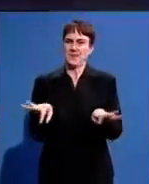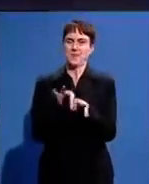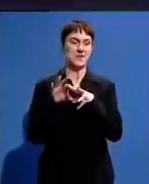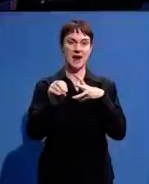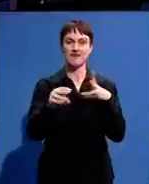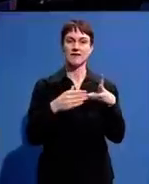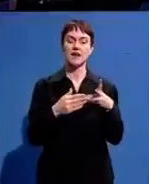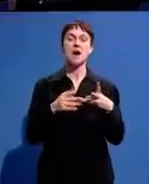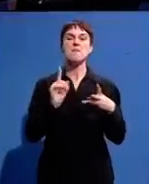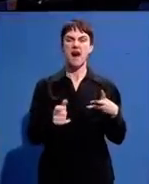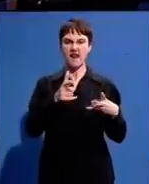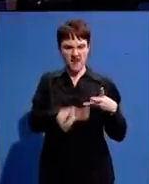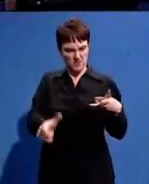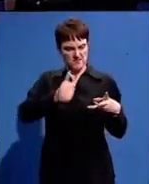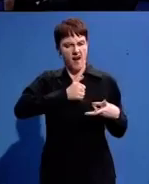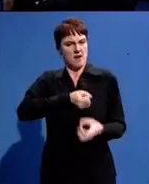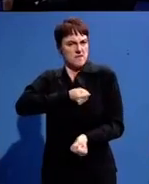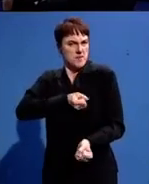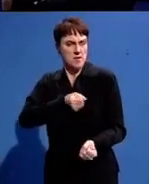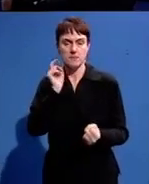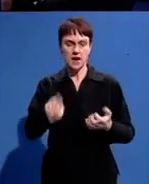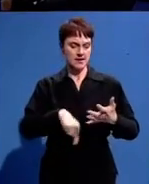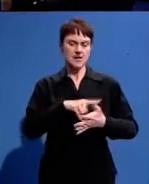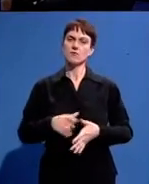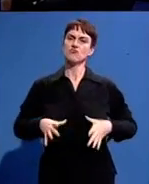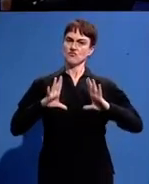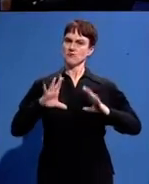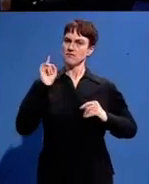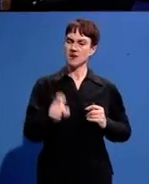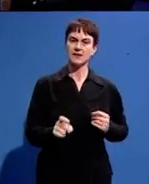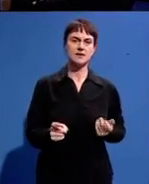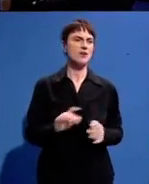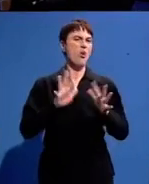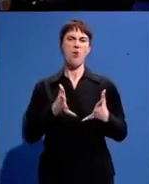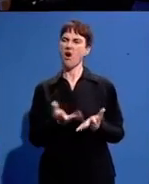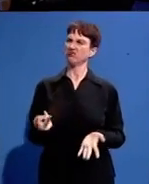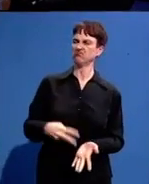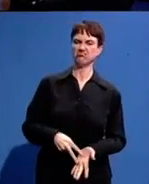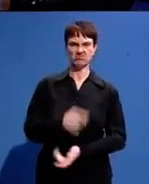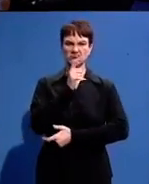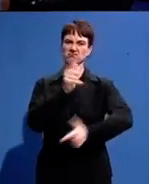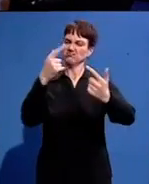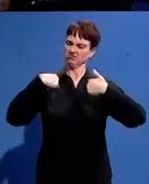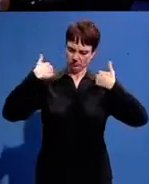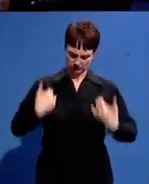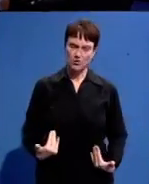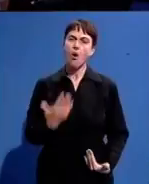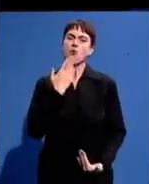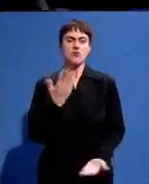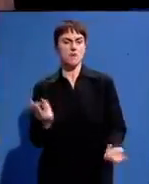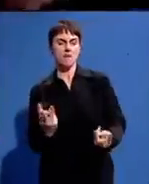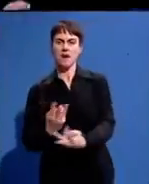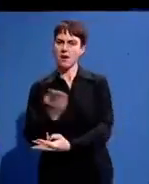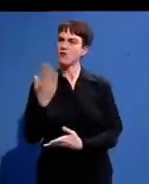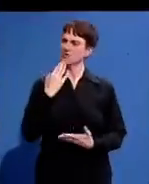language speak your language speak it with pride stand on world stages tell the people who you are who your people are and